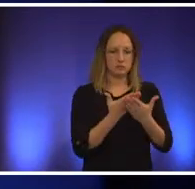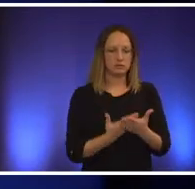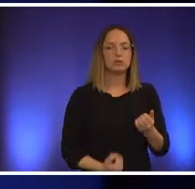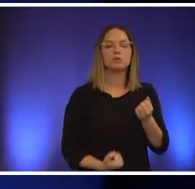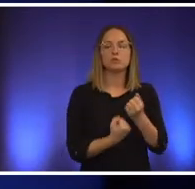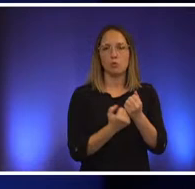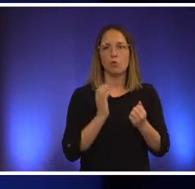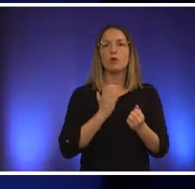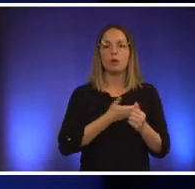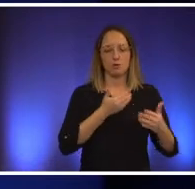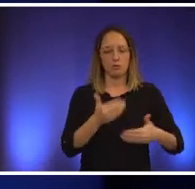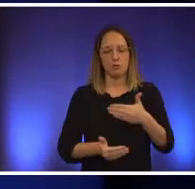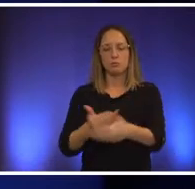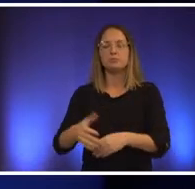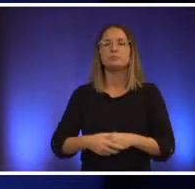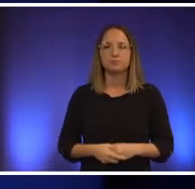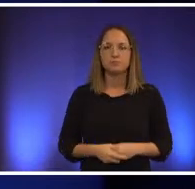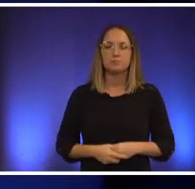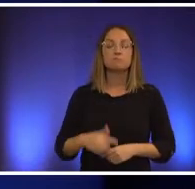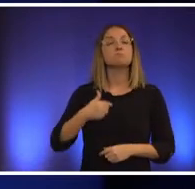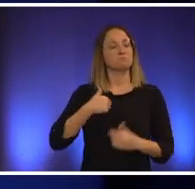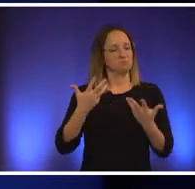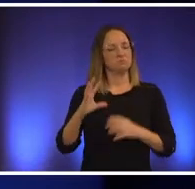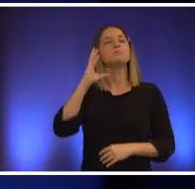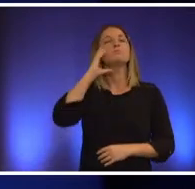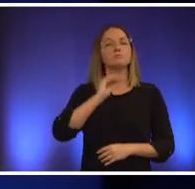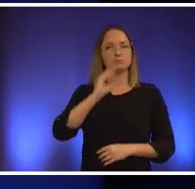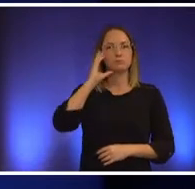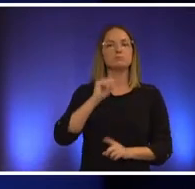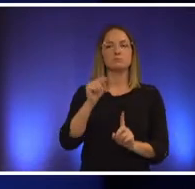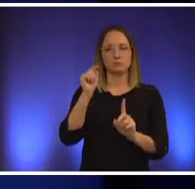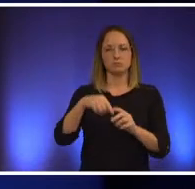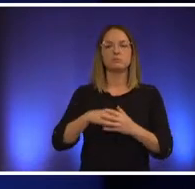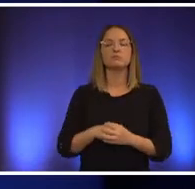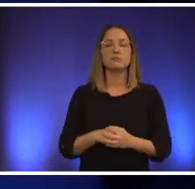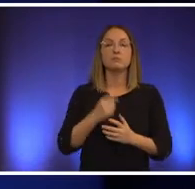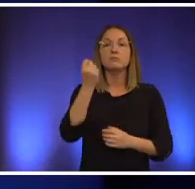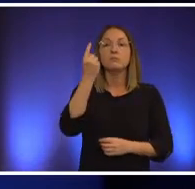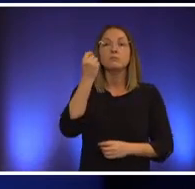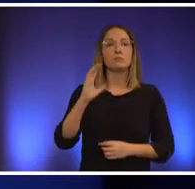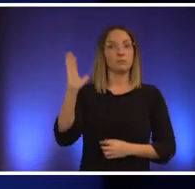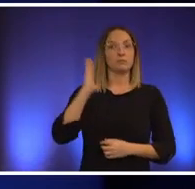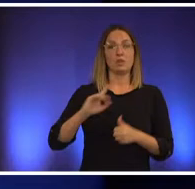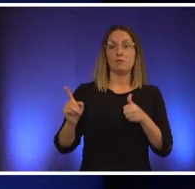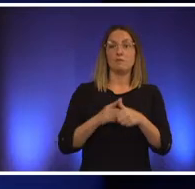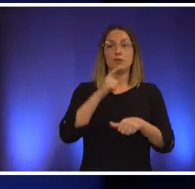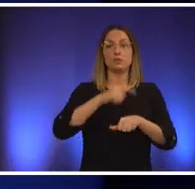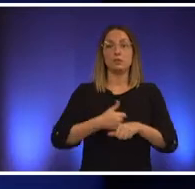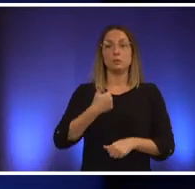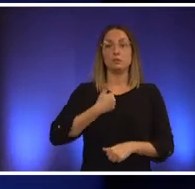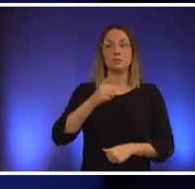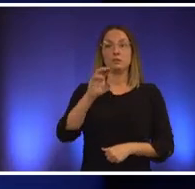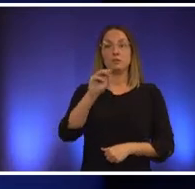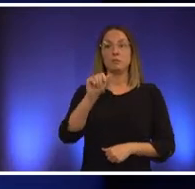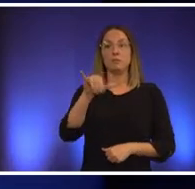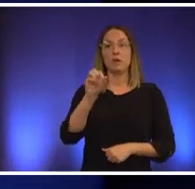experience with this in the sense that when i was mayor the first time from 97 to 2001 one of the